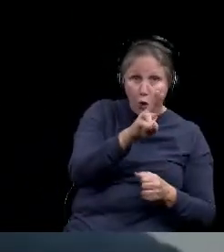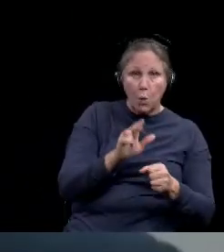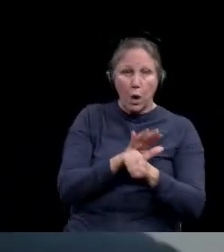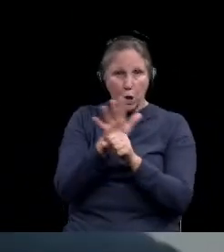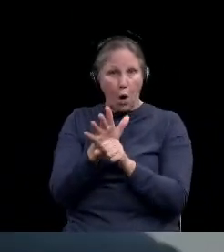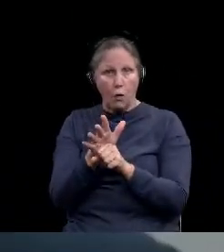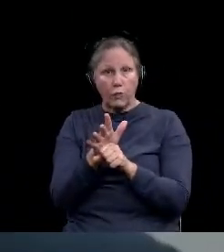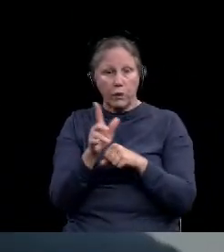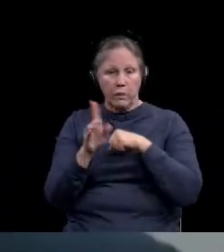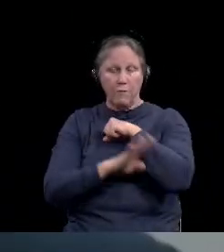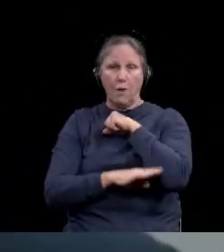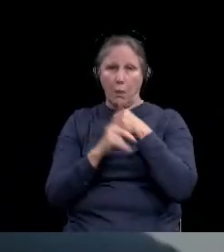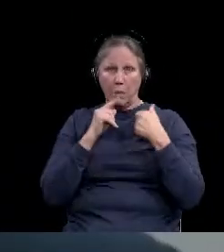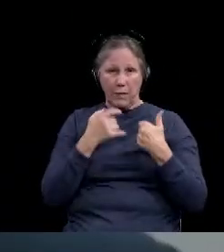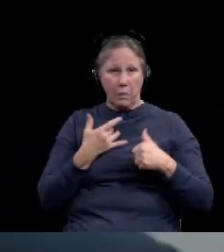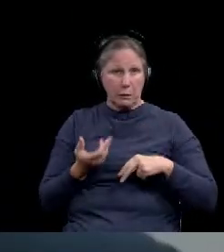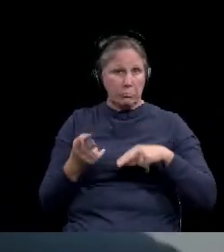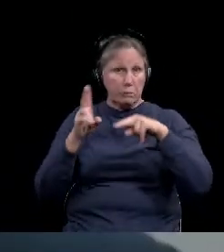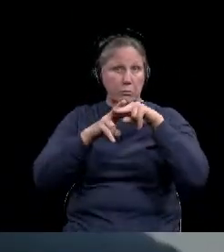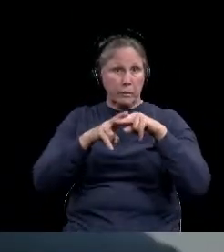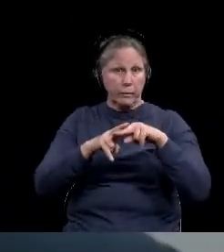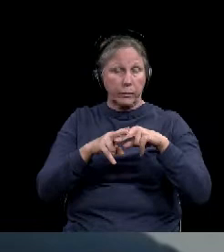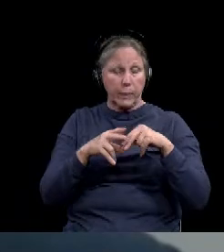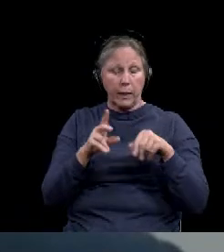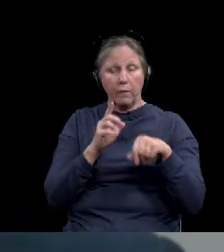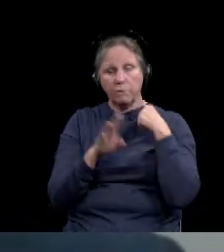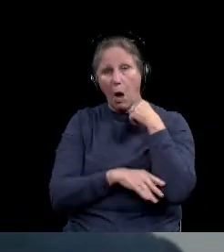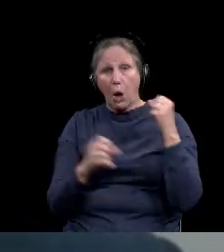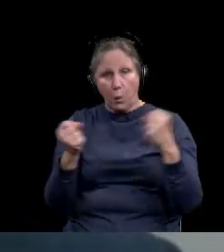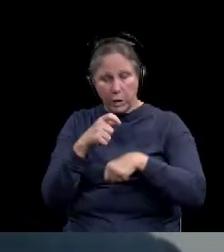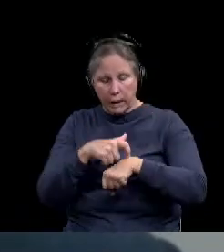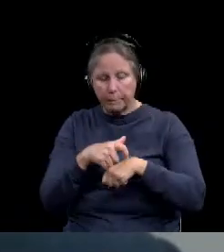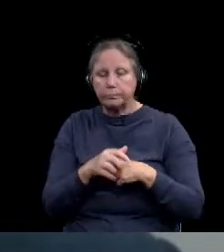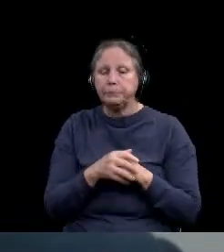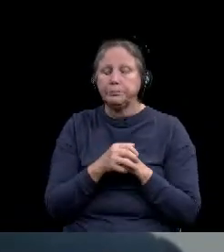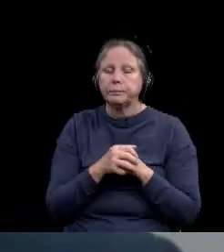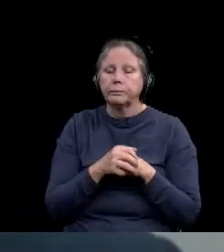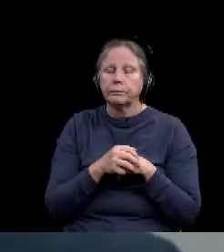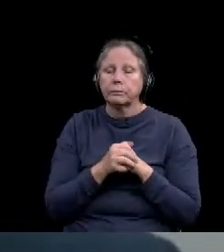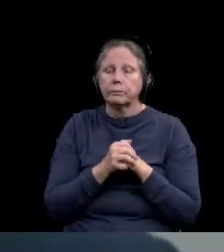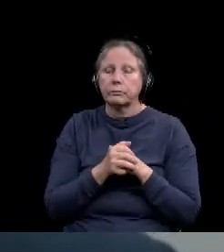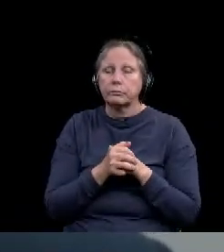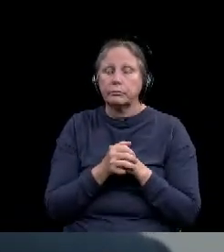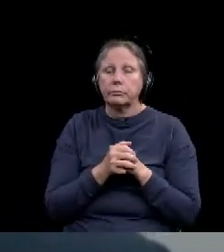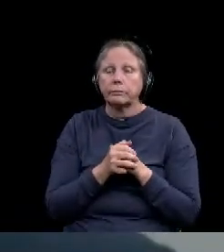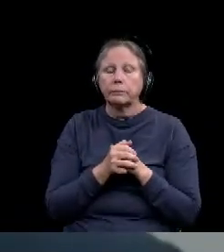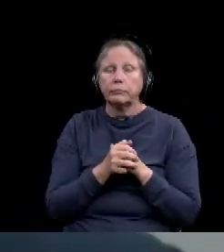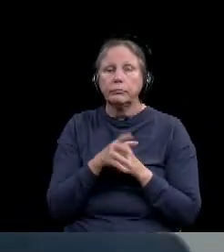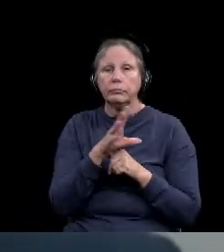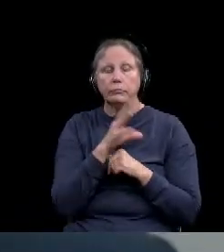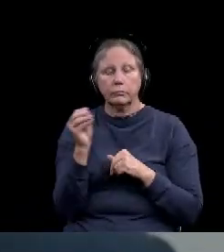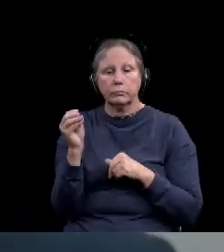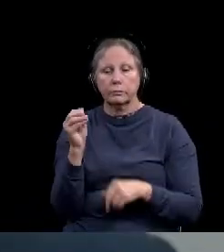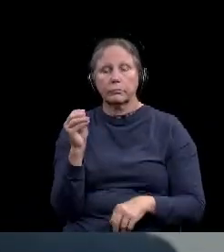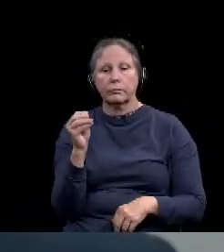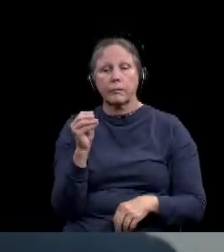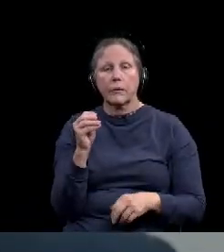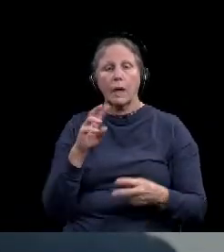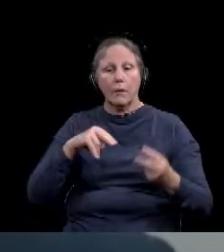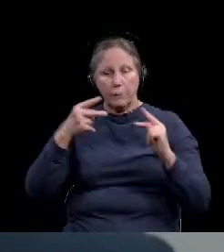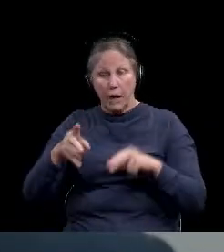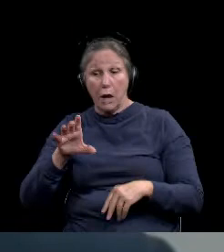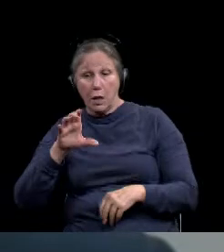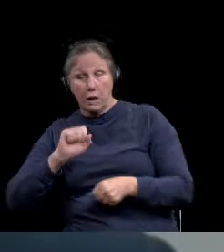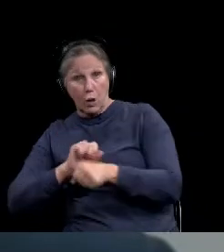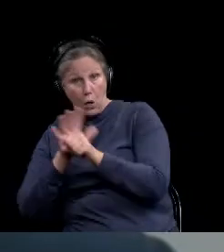ramp up in our community over the, over the course of the fall and winter. Um, and then the, the, uh, flip of that question, how